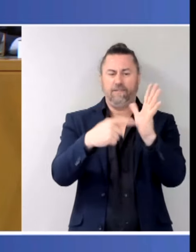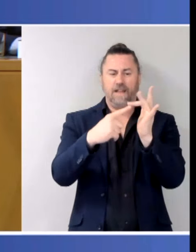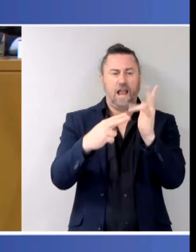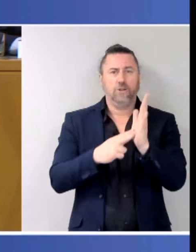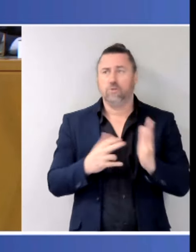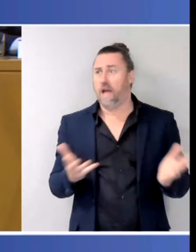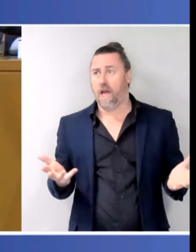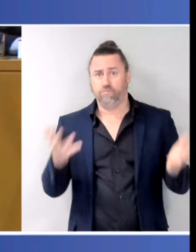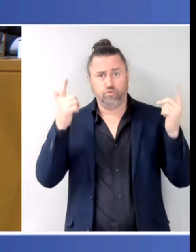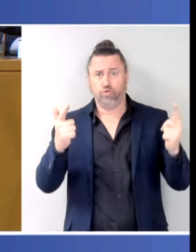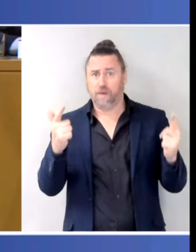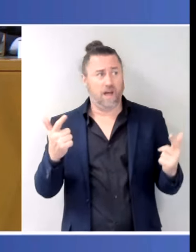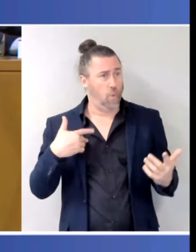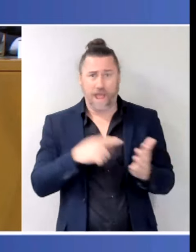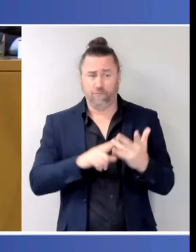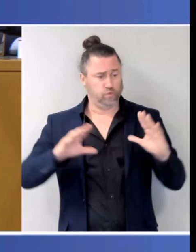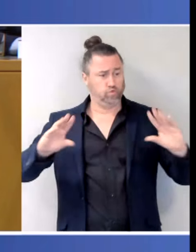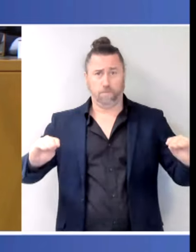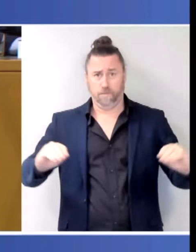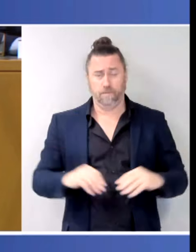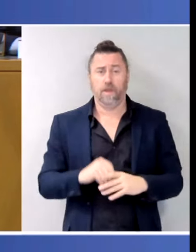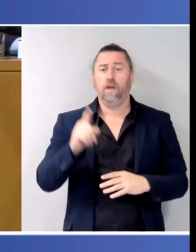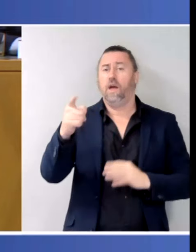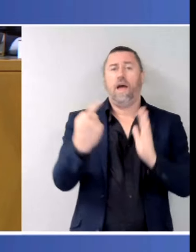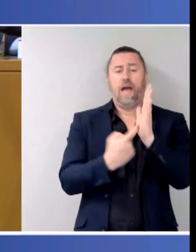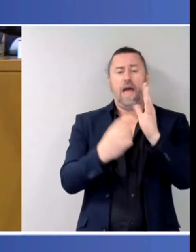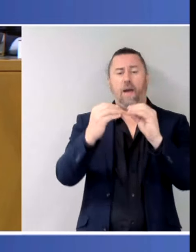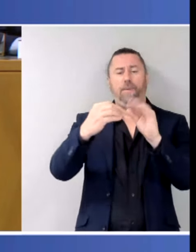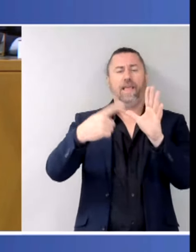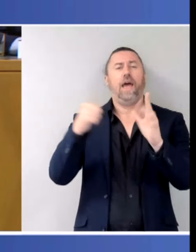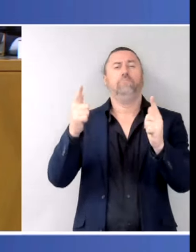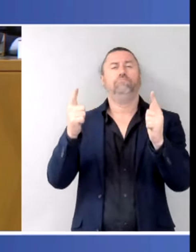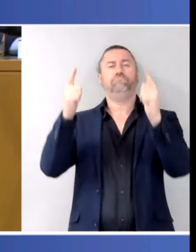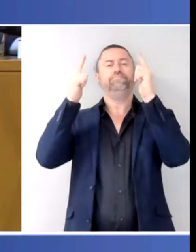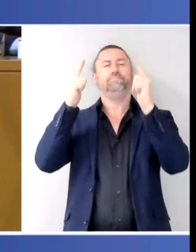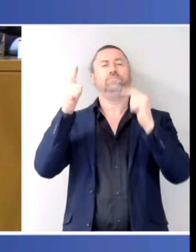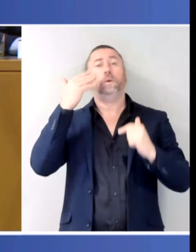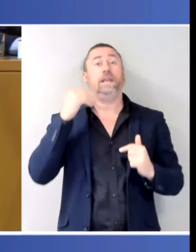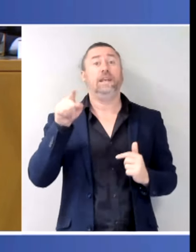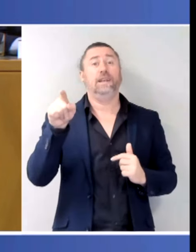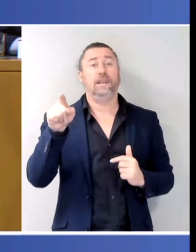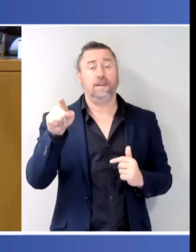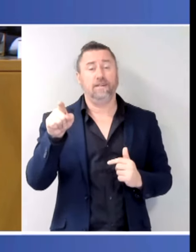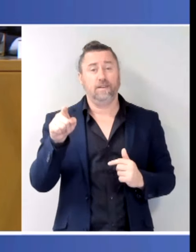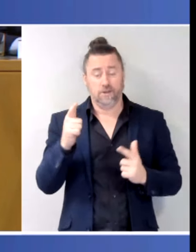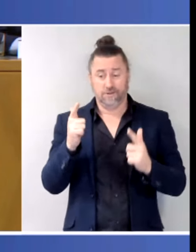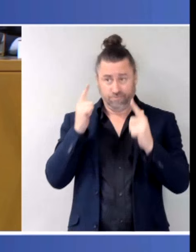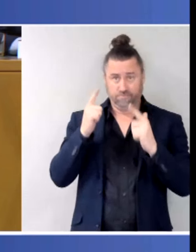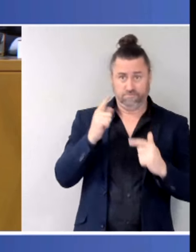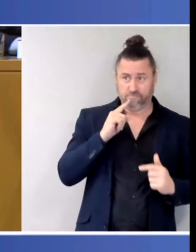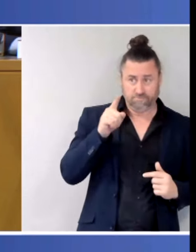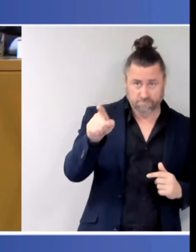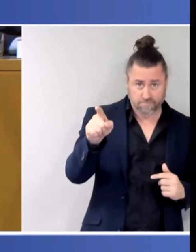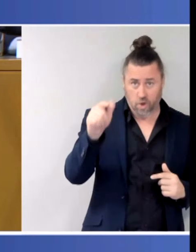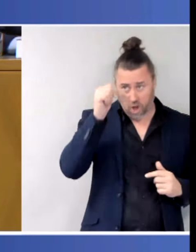as the Reserve Bank Governor has said, we have the same objective of lowering